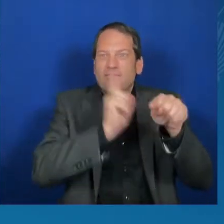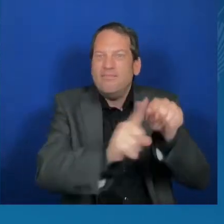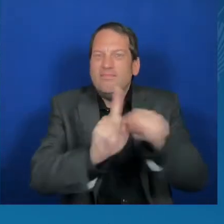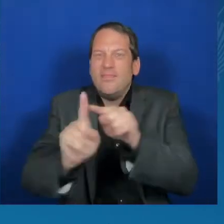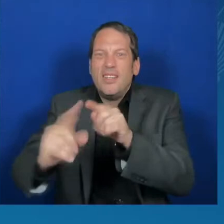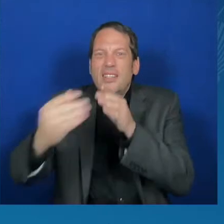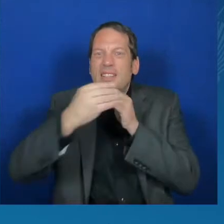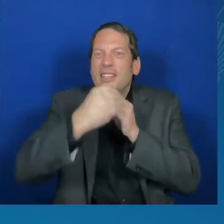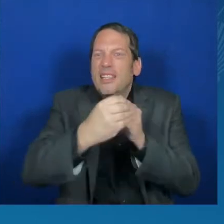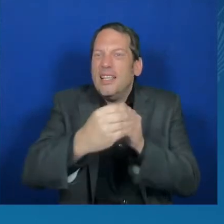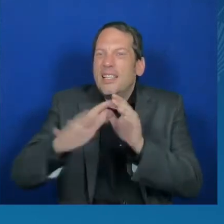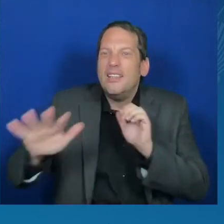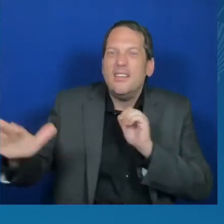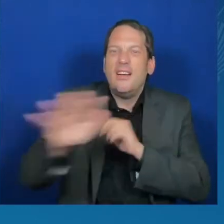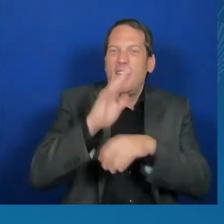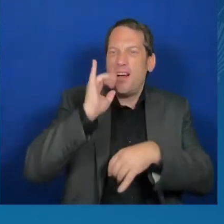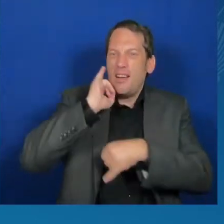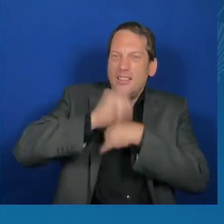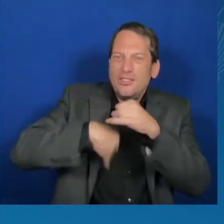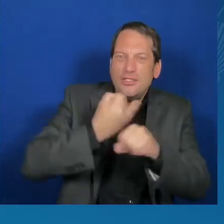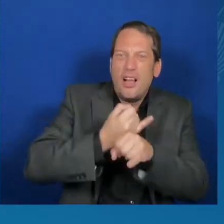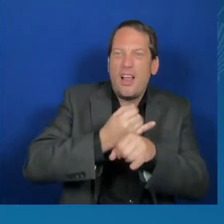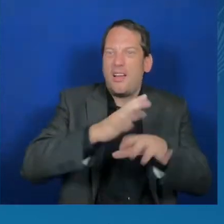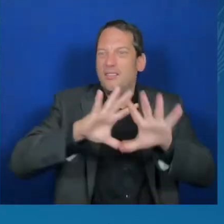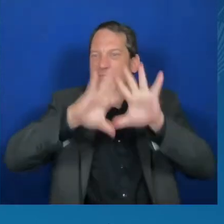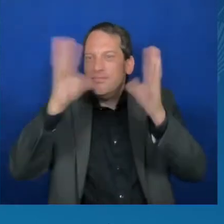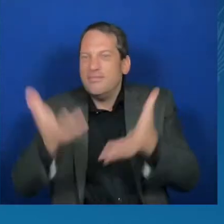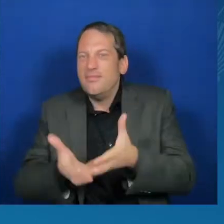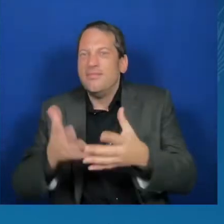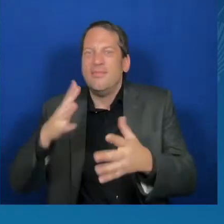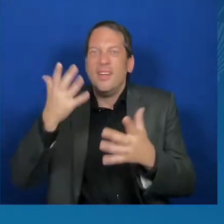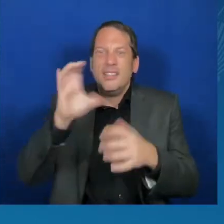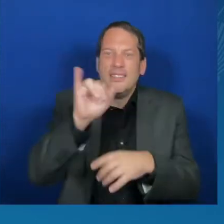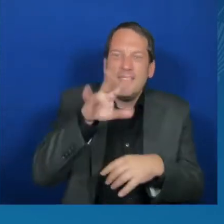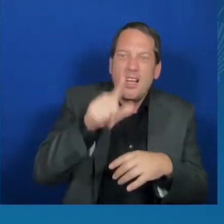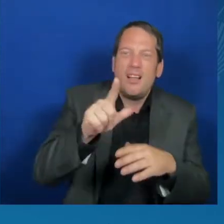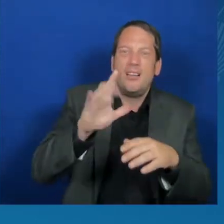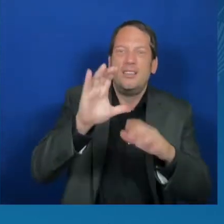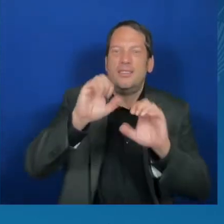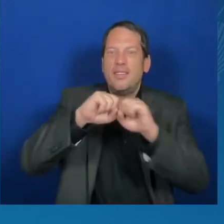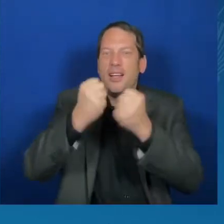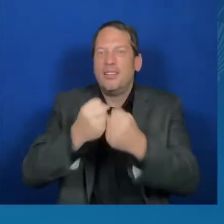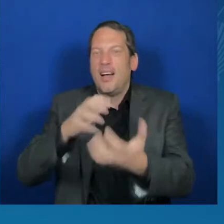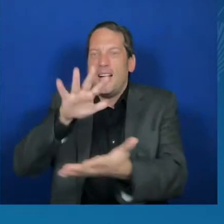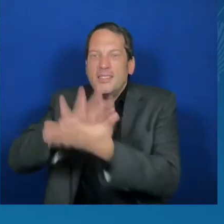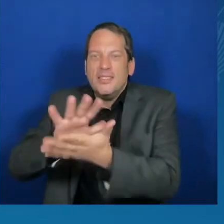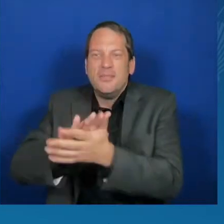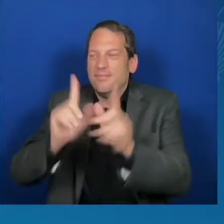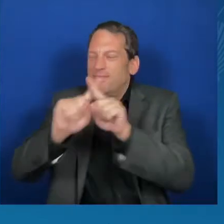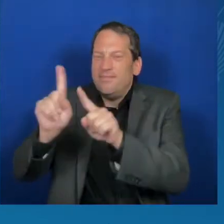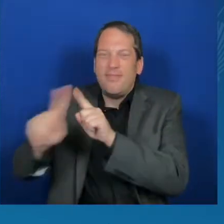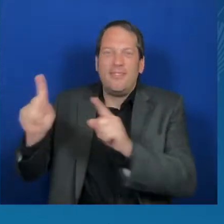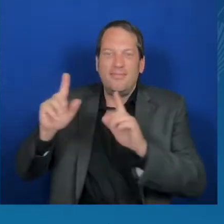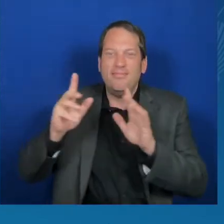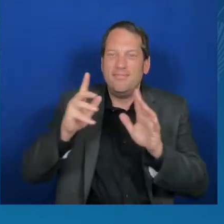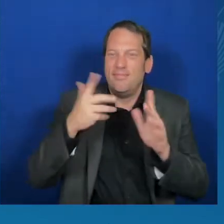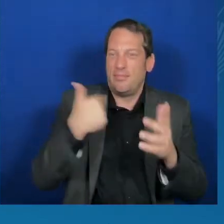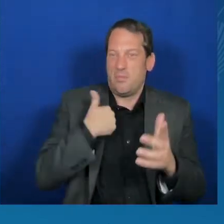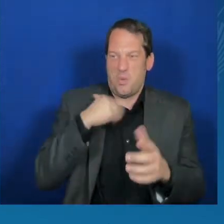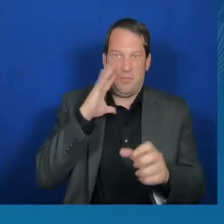So tomorrow I will participate in Prime Minister Rishi Sunak's Global Summit on AI Safety